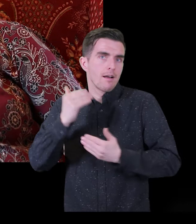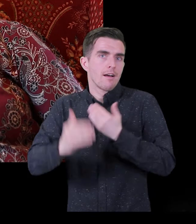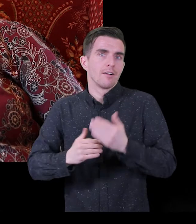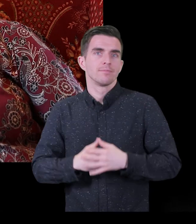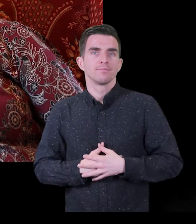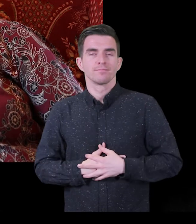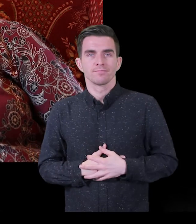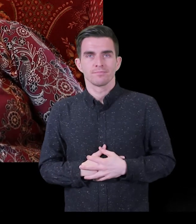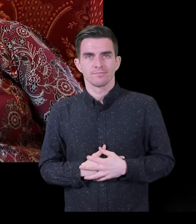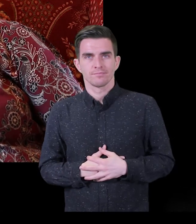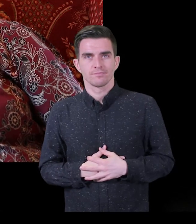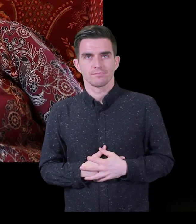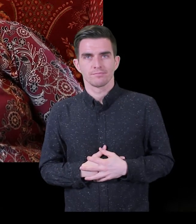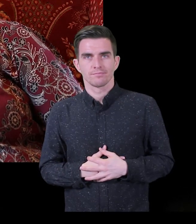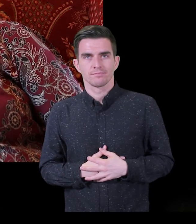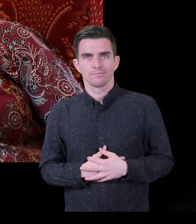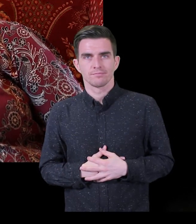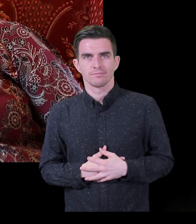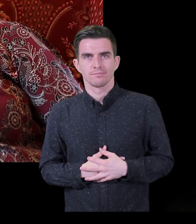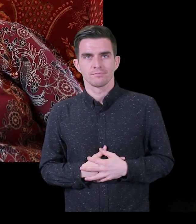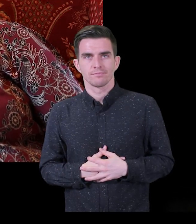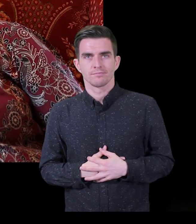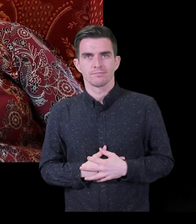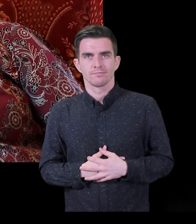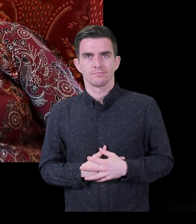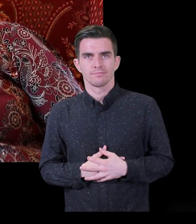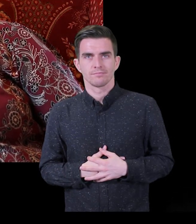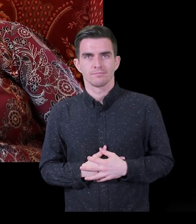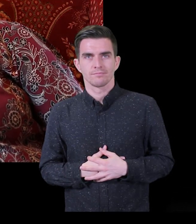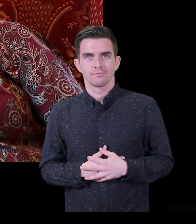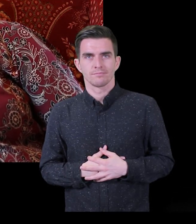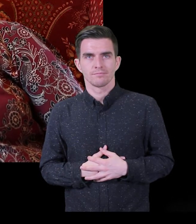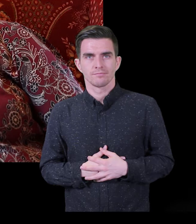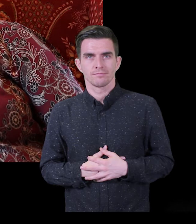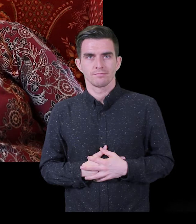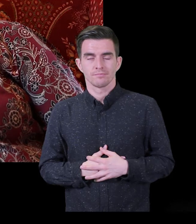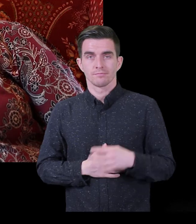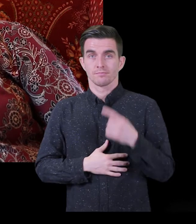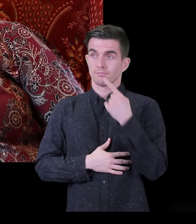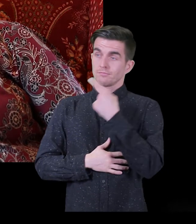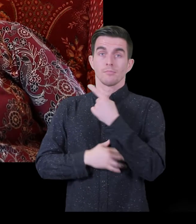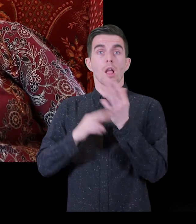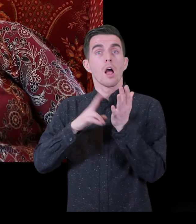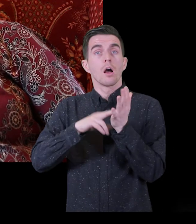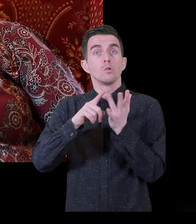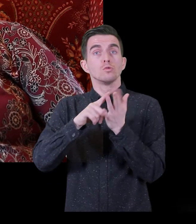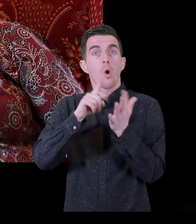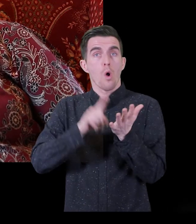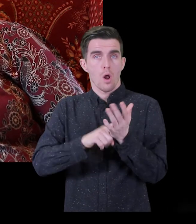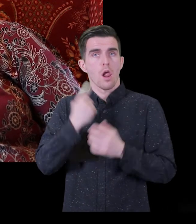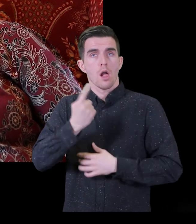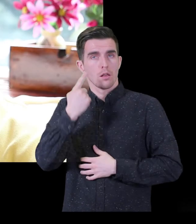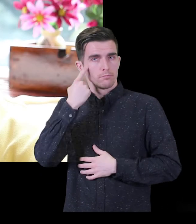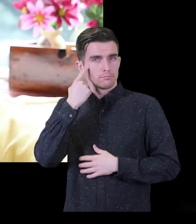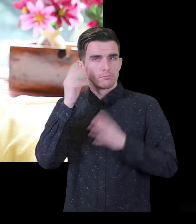meal, tidy up or do whatever else that needs to be done for Donald. And it works out very, very